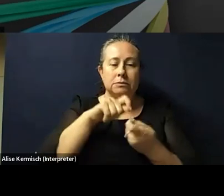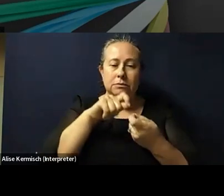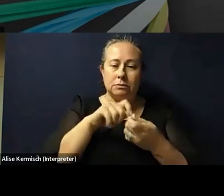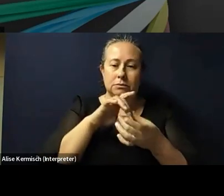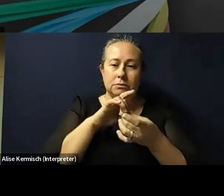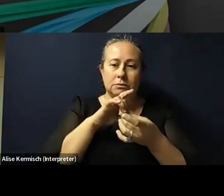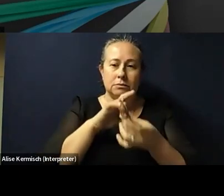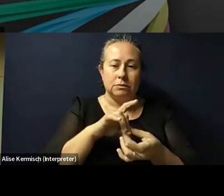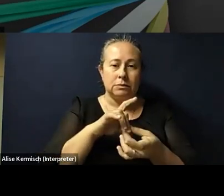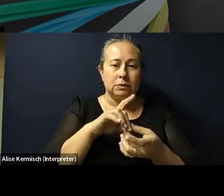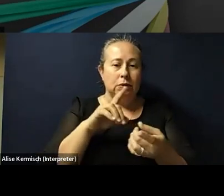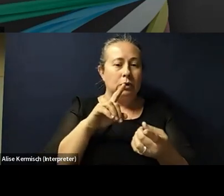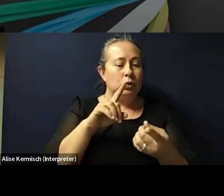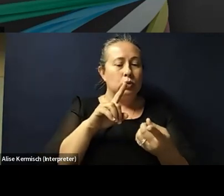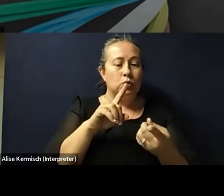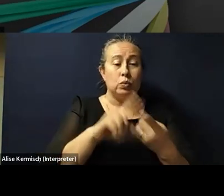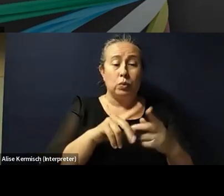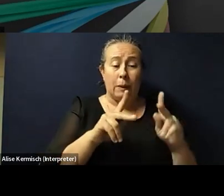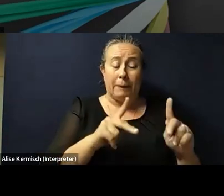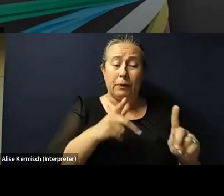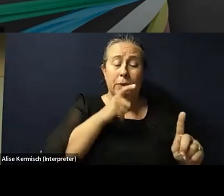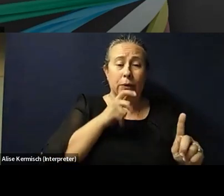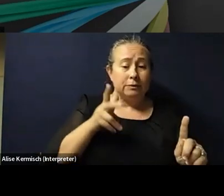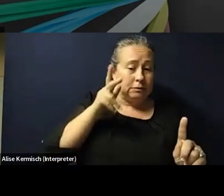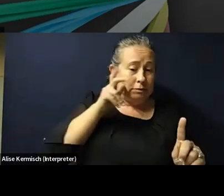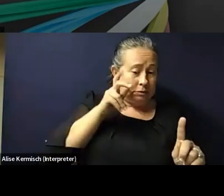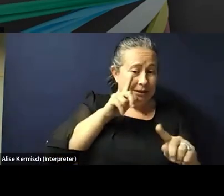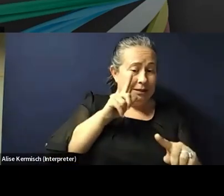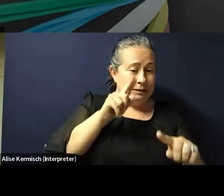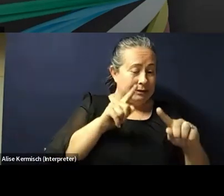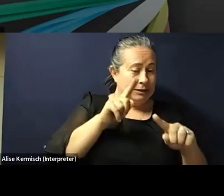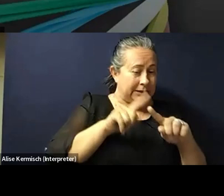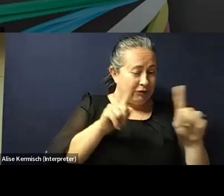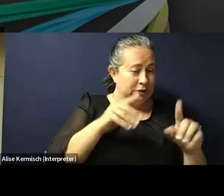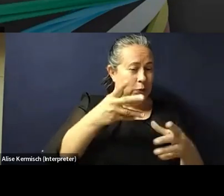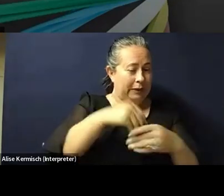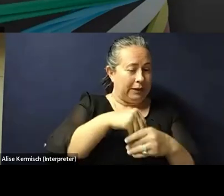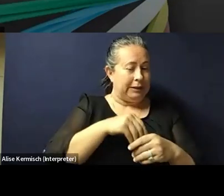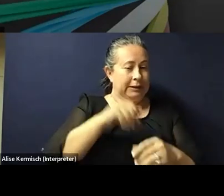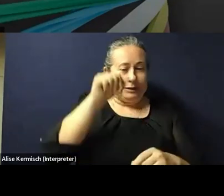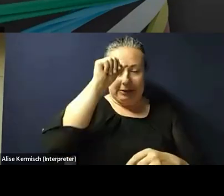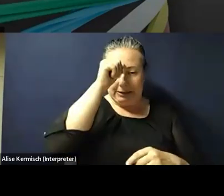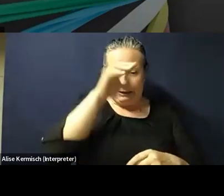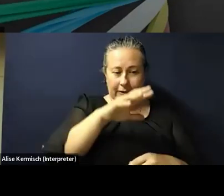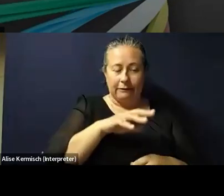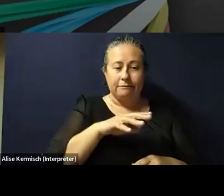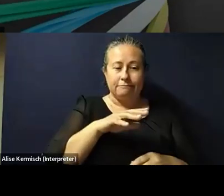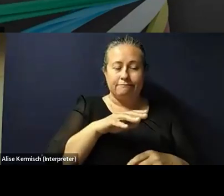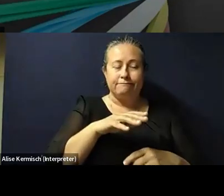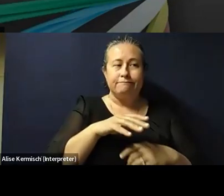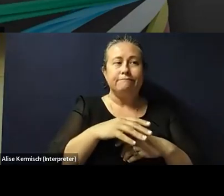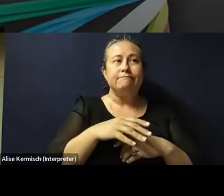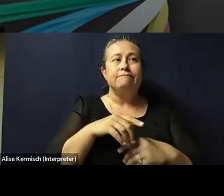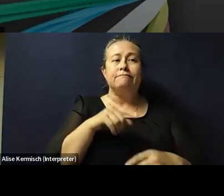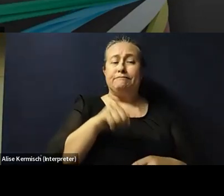particularly for people who hear differently in India. And I think recently, she